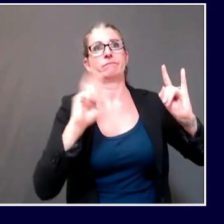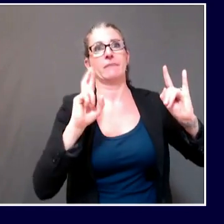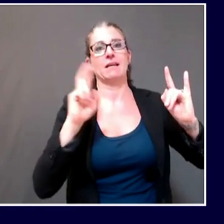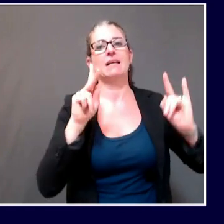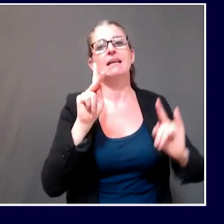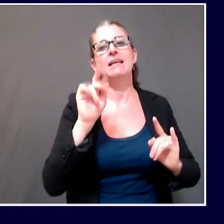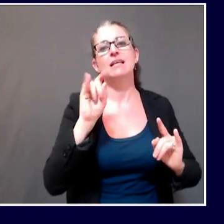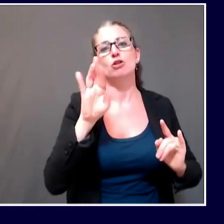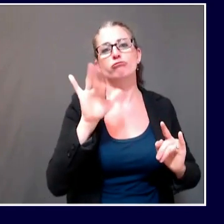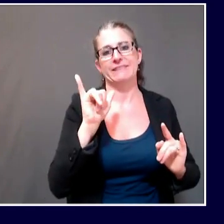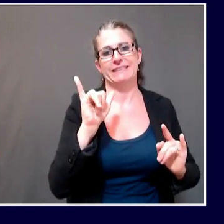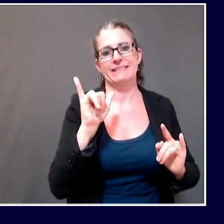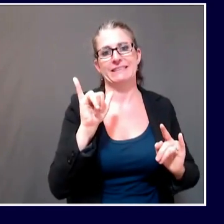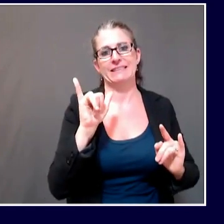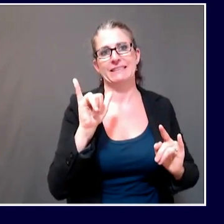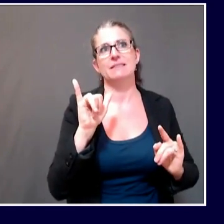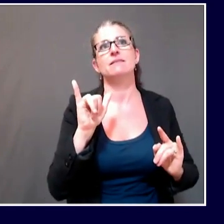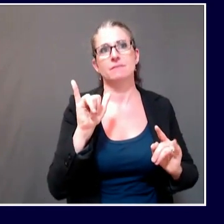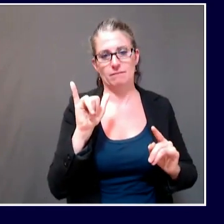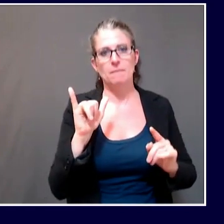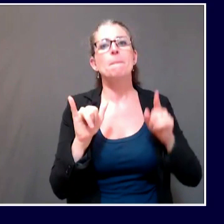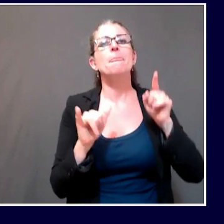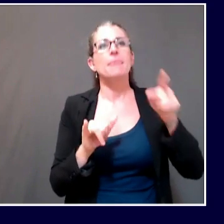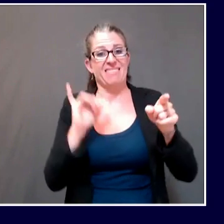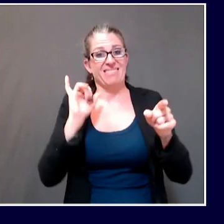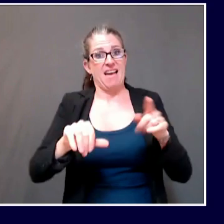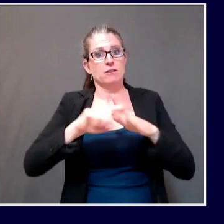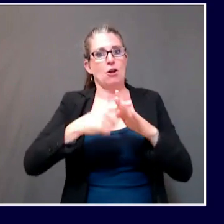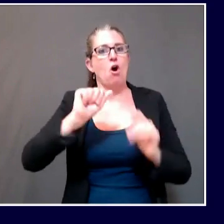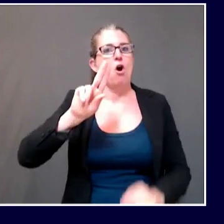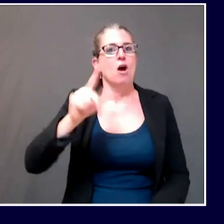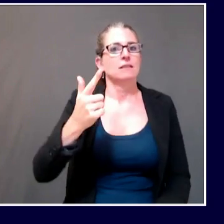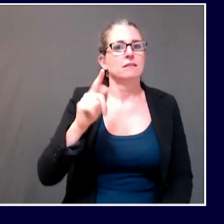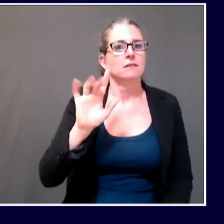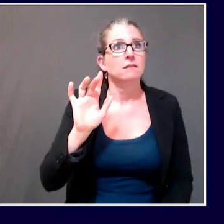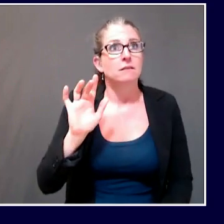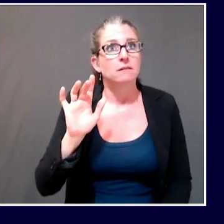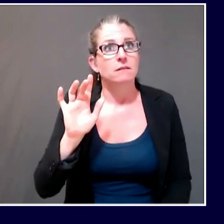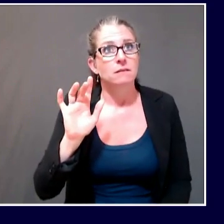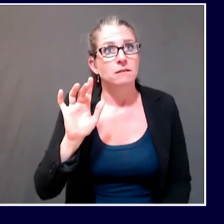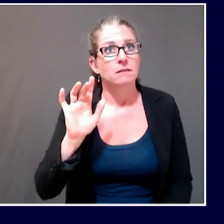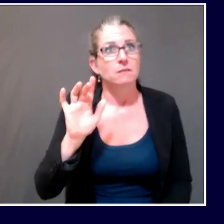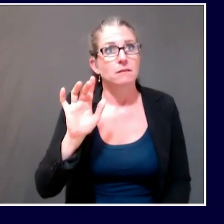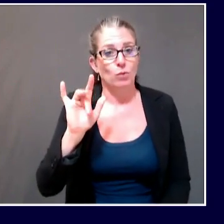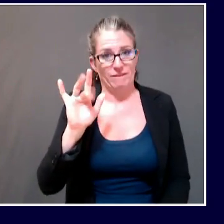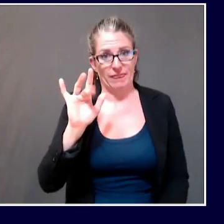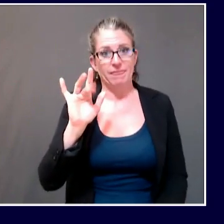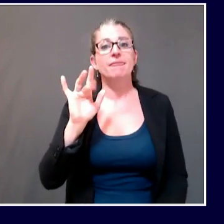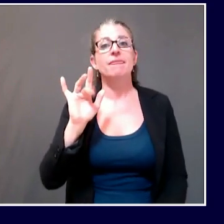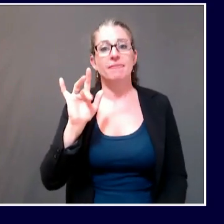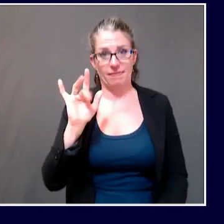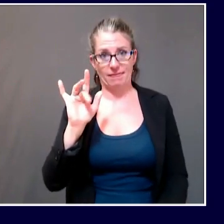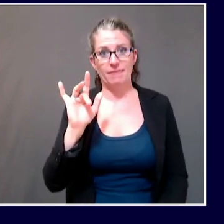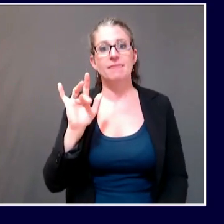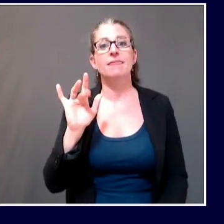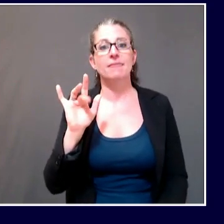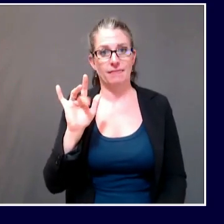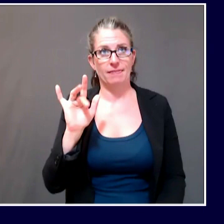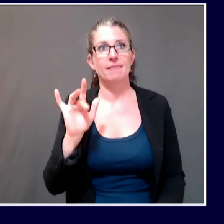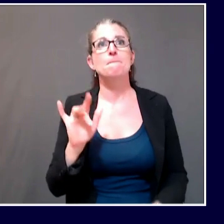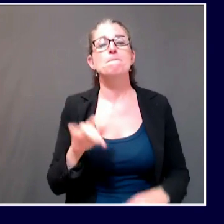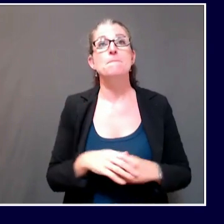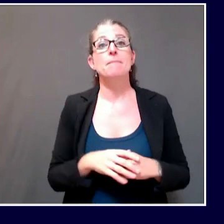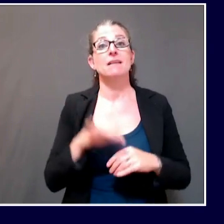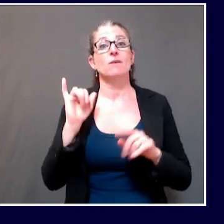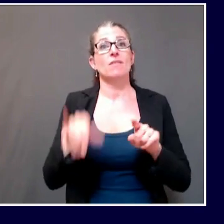ProAmerica will begin accepting appointments beginning this evening at covidtest4me.com. It will operate from 9